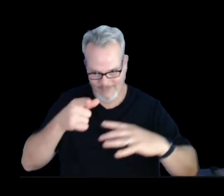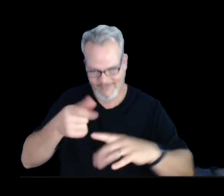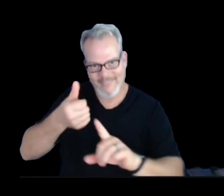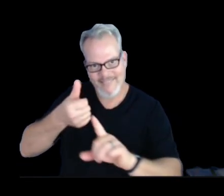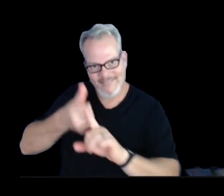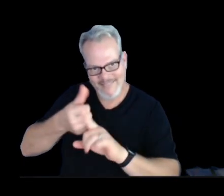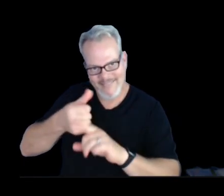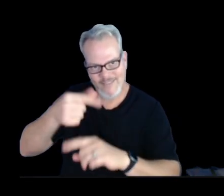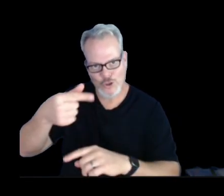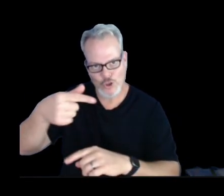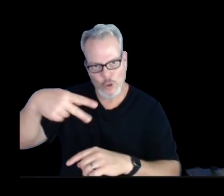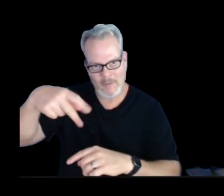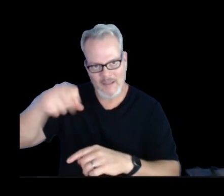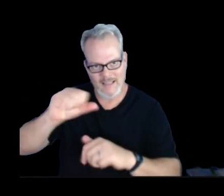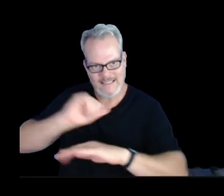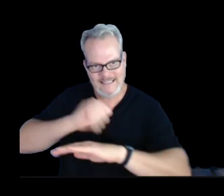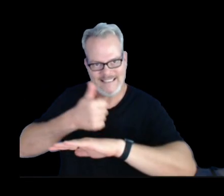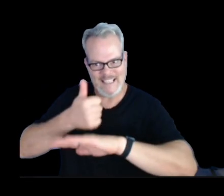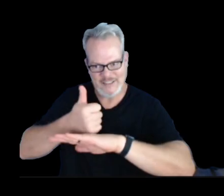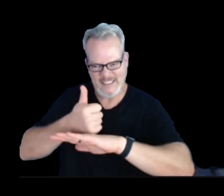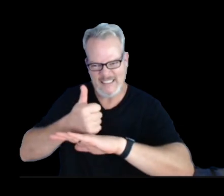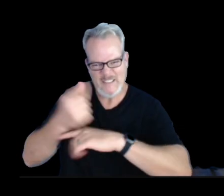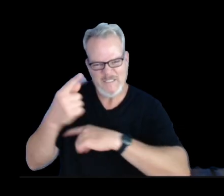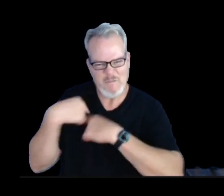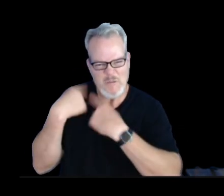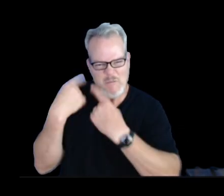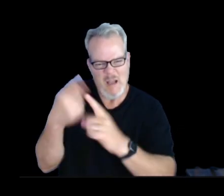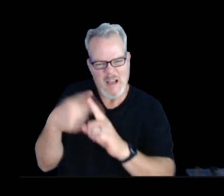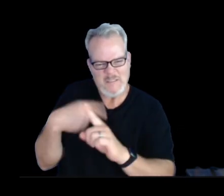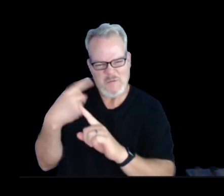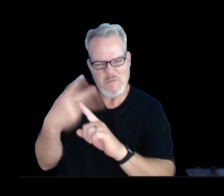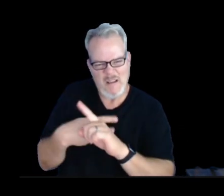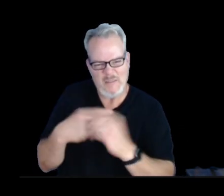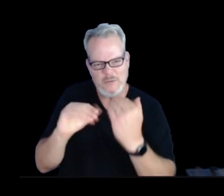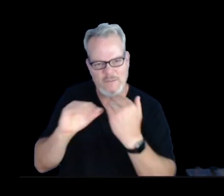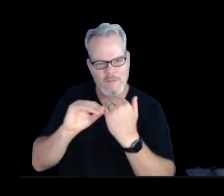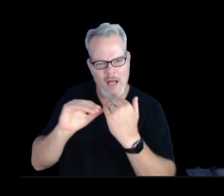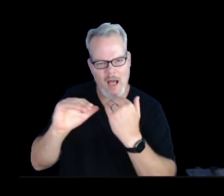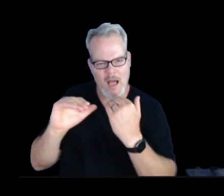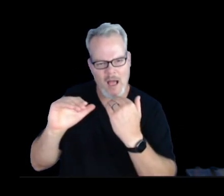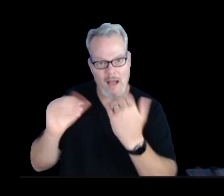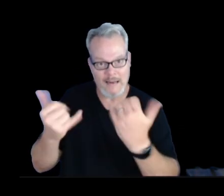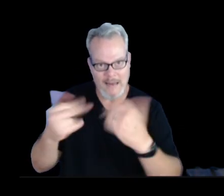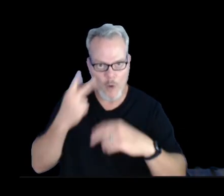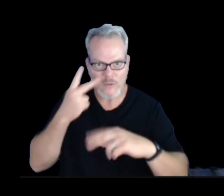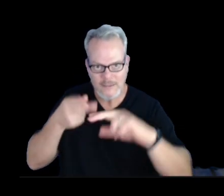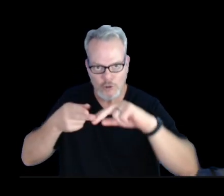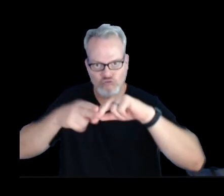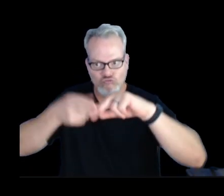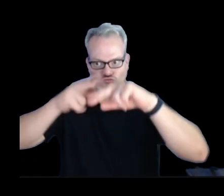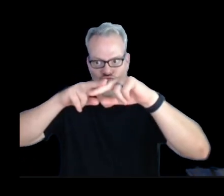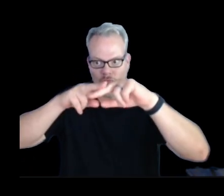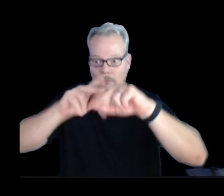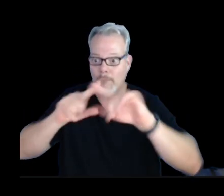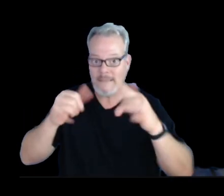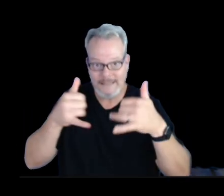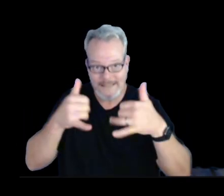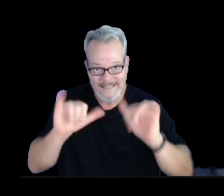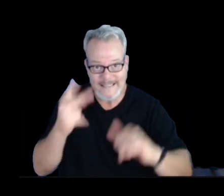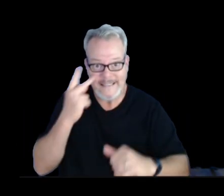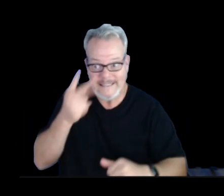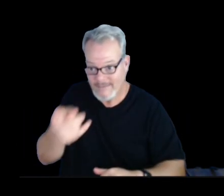was a little flatter for the last couple months, shows signs of increasing here again. But in net, you can see from the